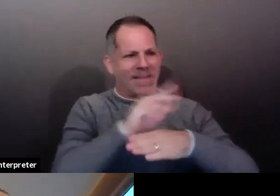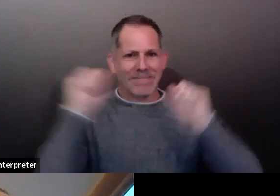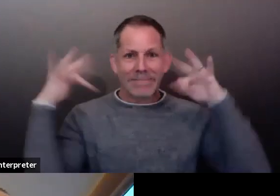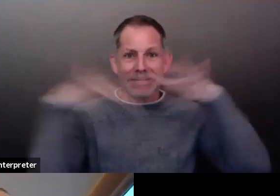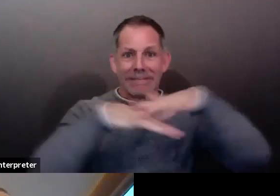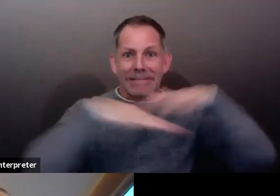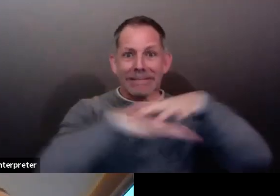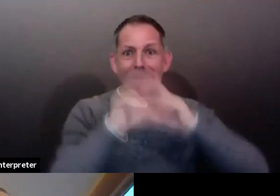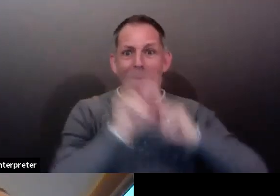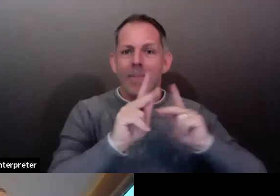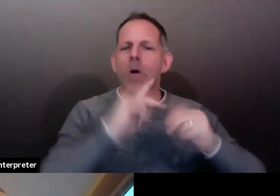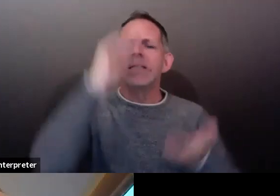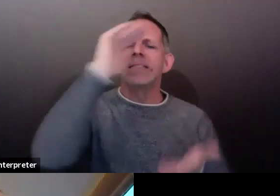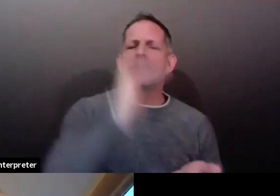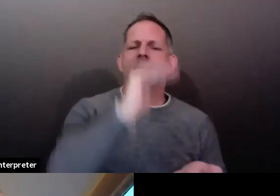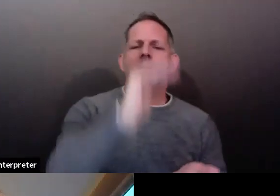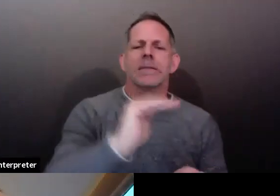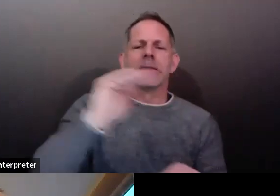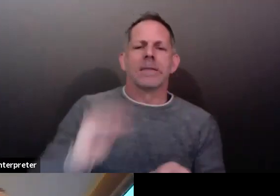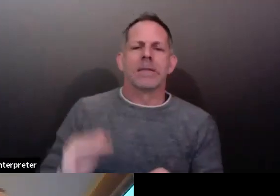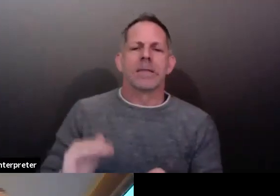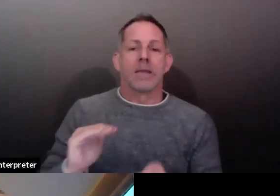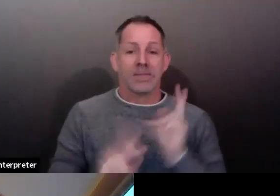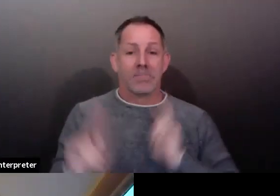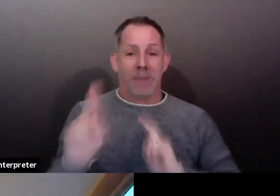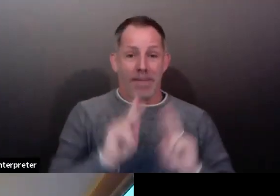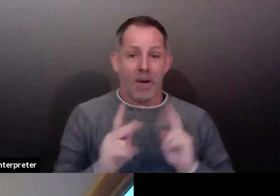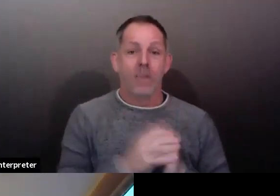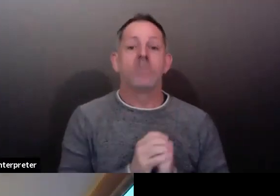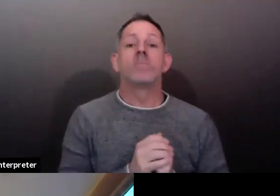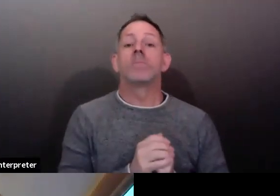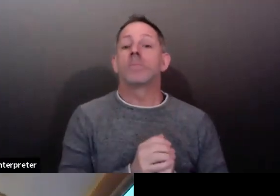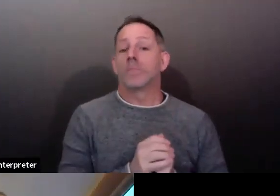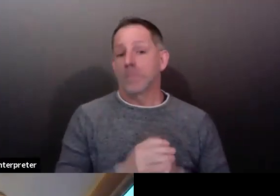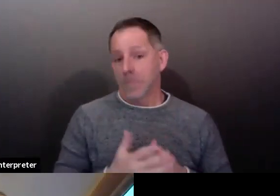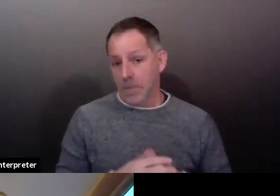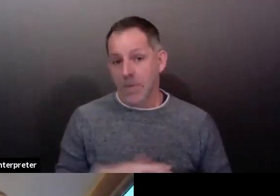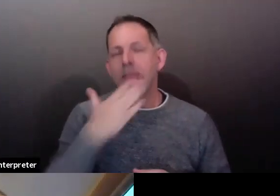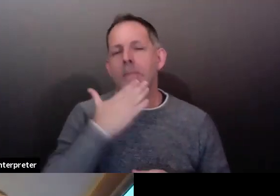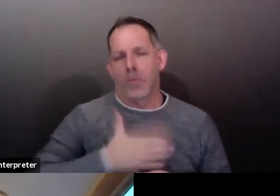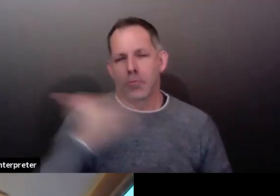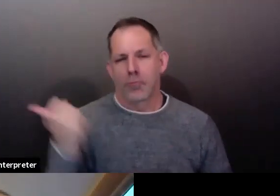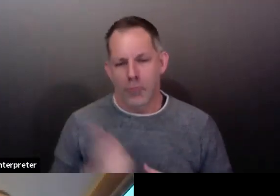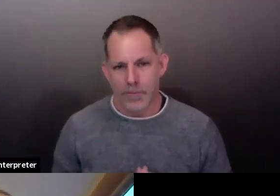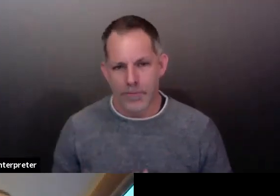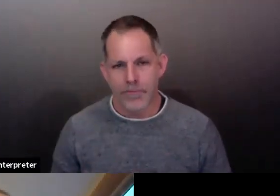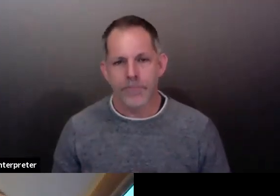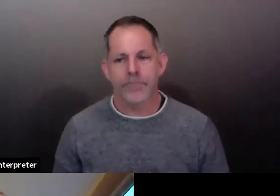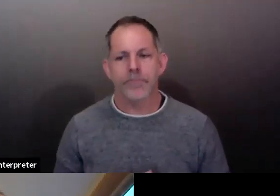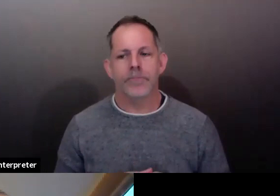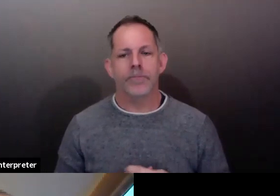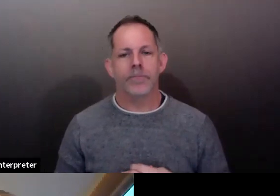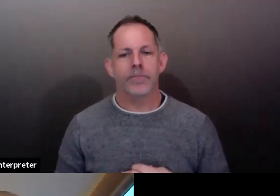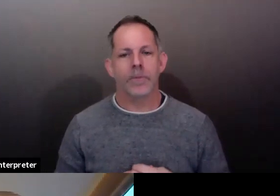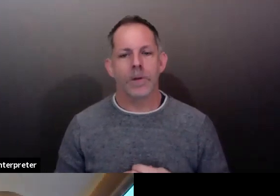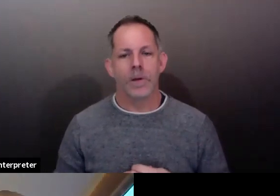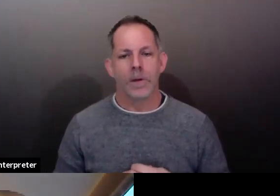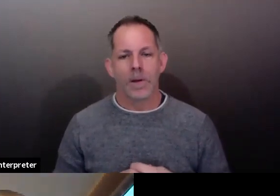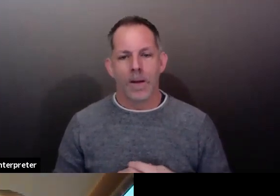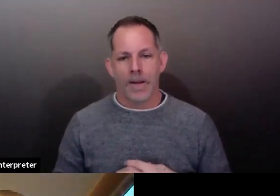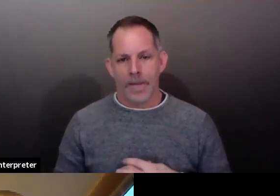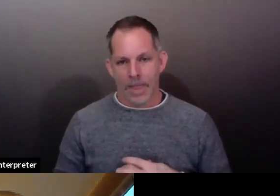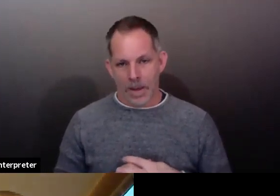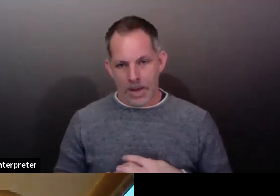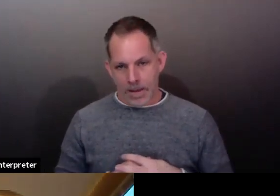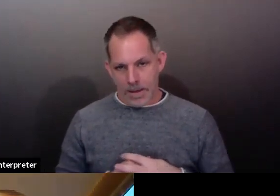social activity outside the home. And inside the home, if you have people over,